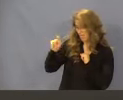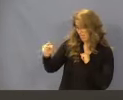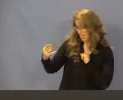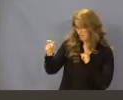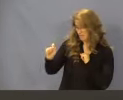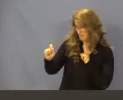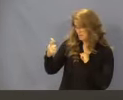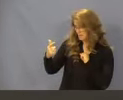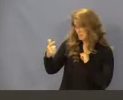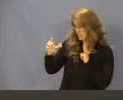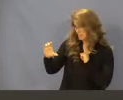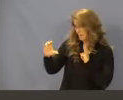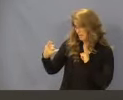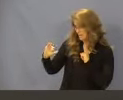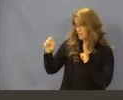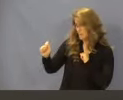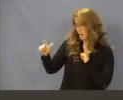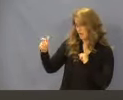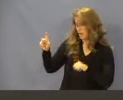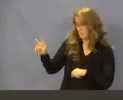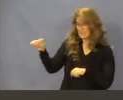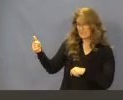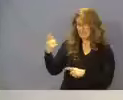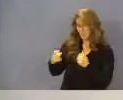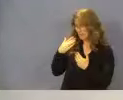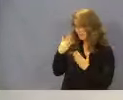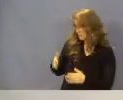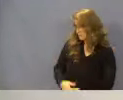.ga.gov. Thank you. And are there any questions?